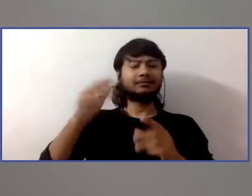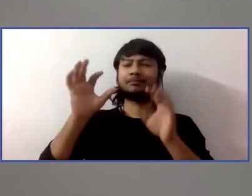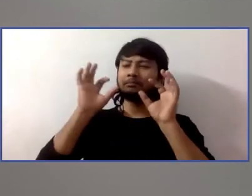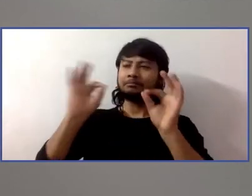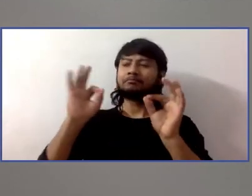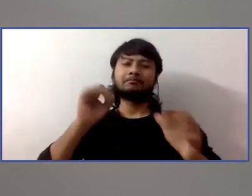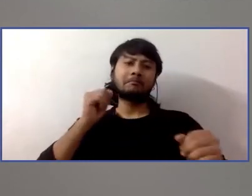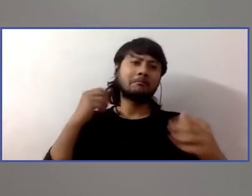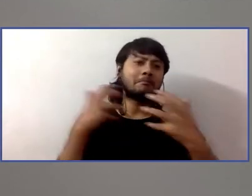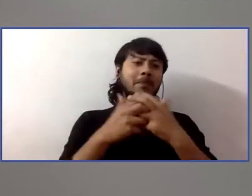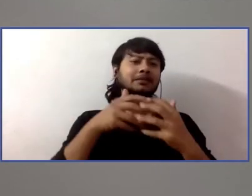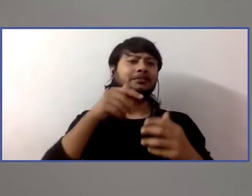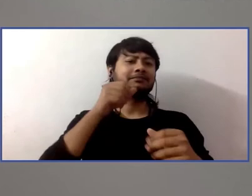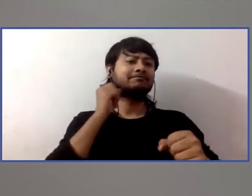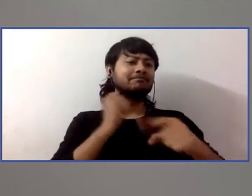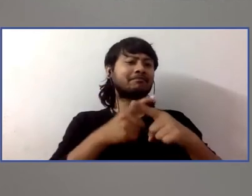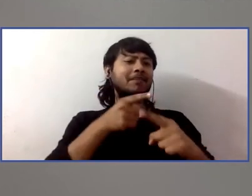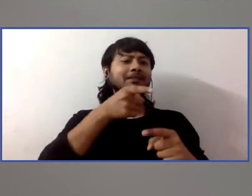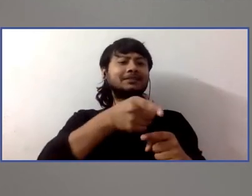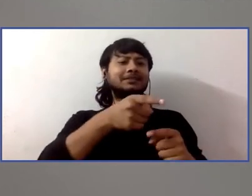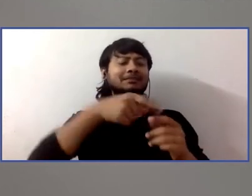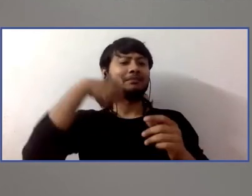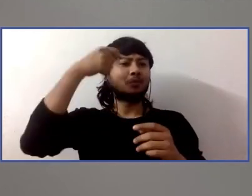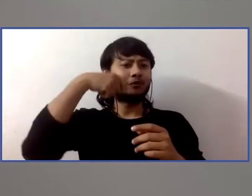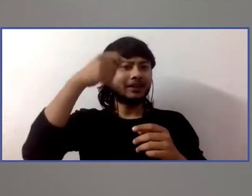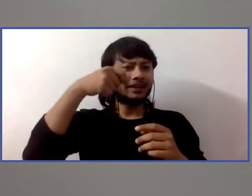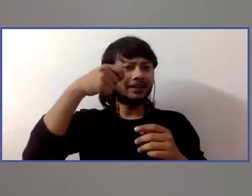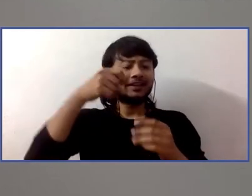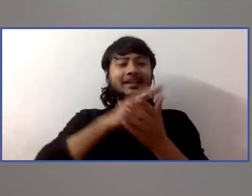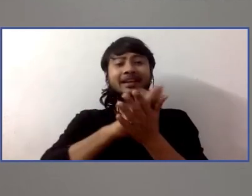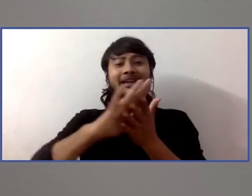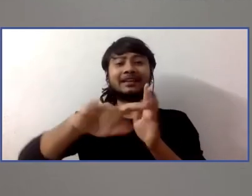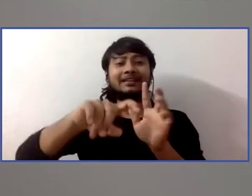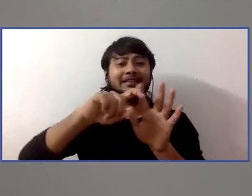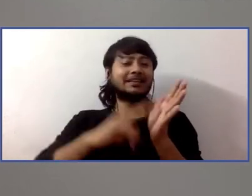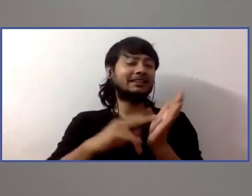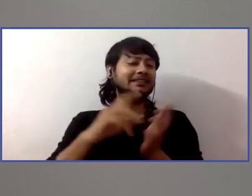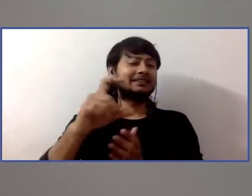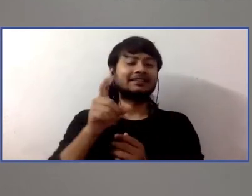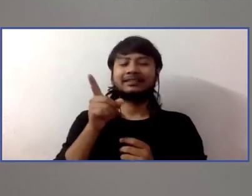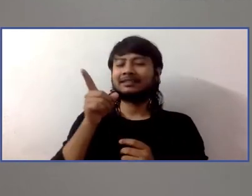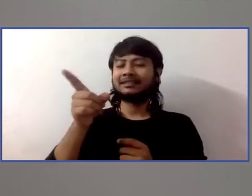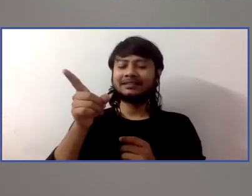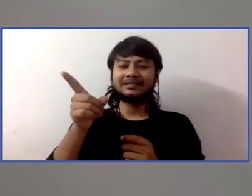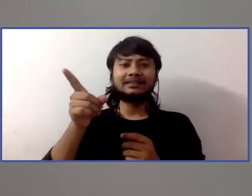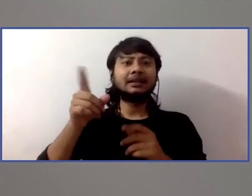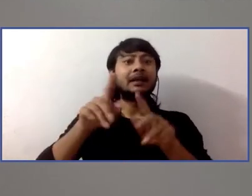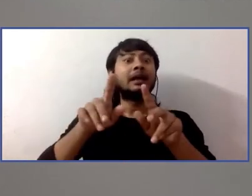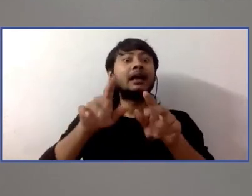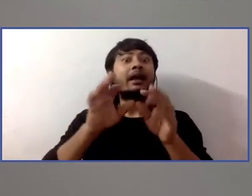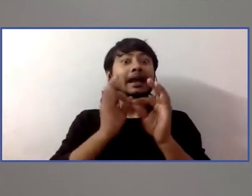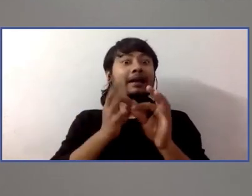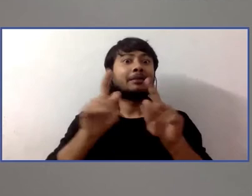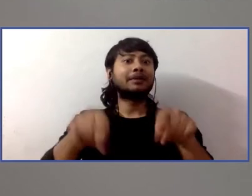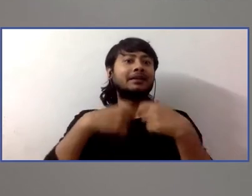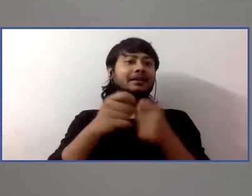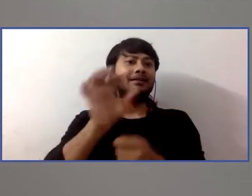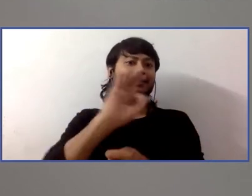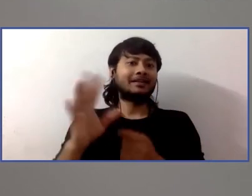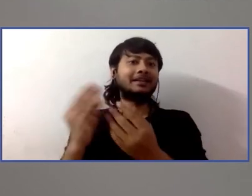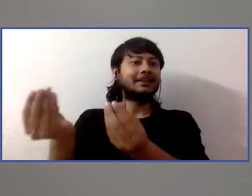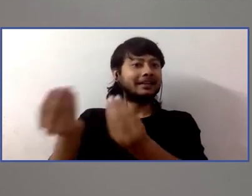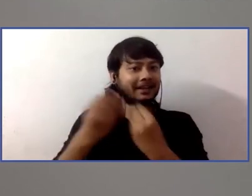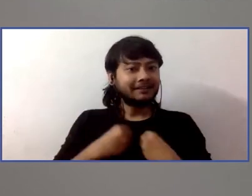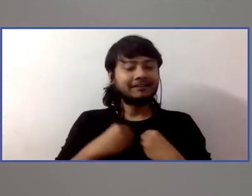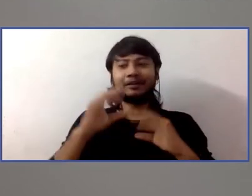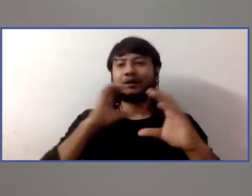And what was again, great about working with HKNC is that they provided an amazing interpreting team to facilitate communication between Robert